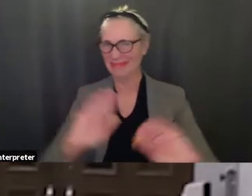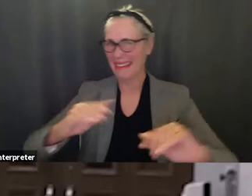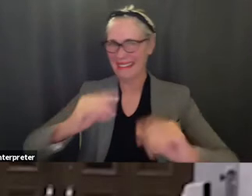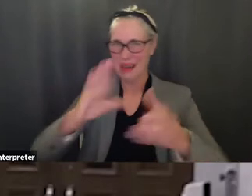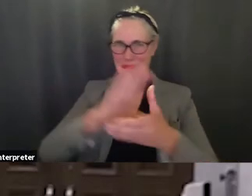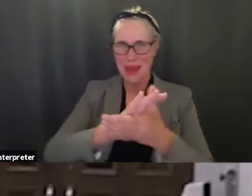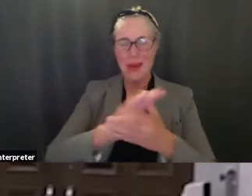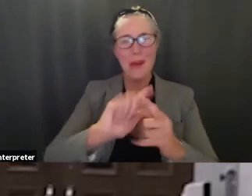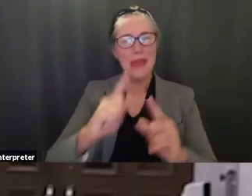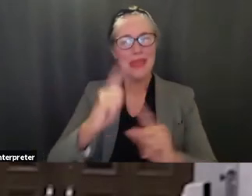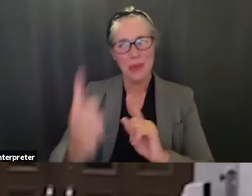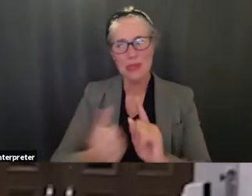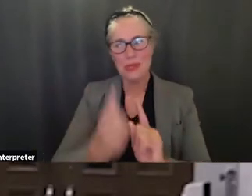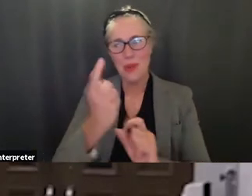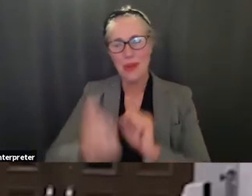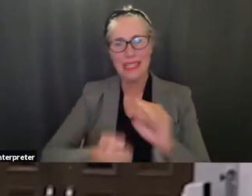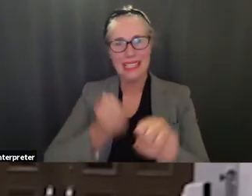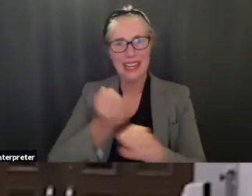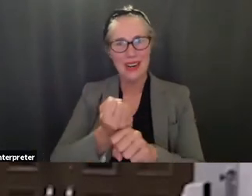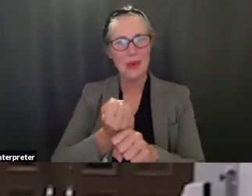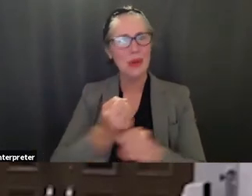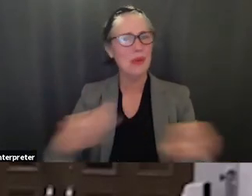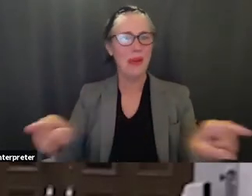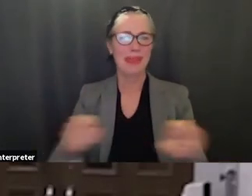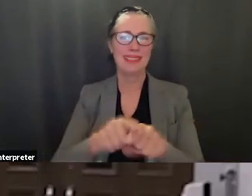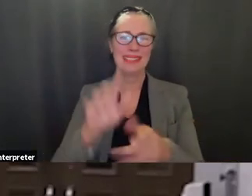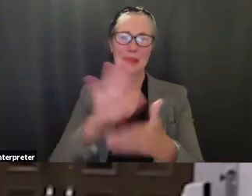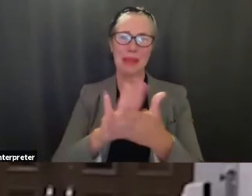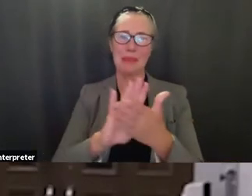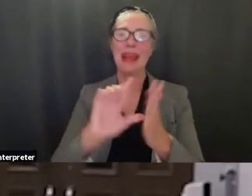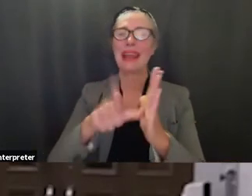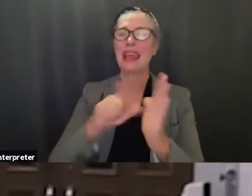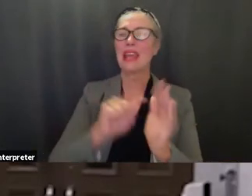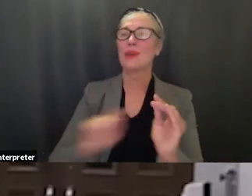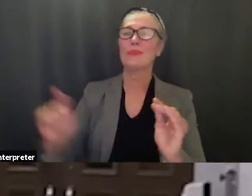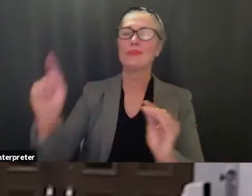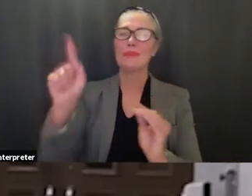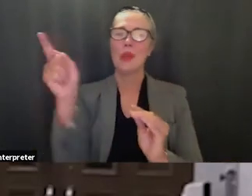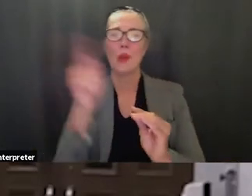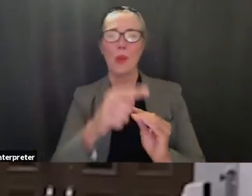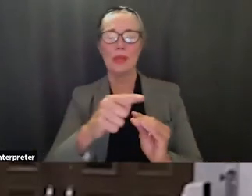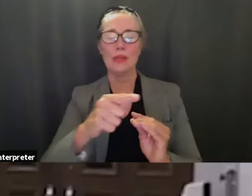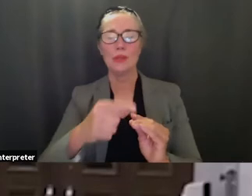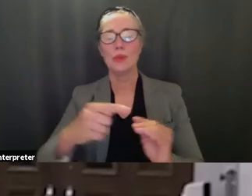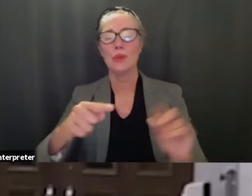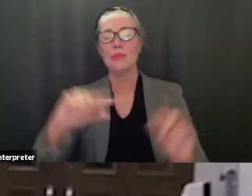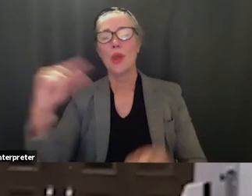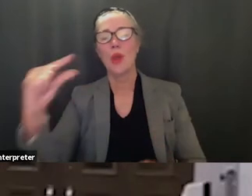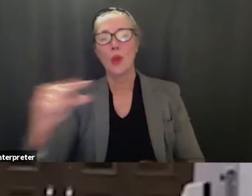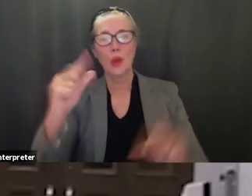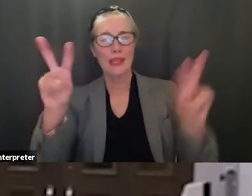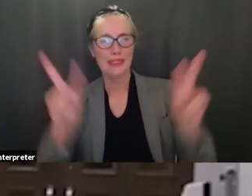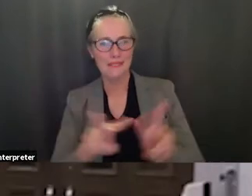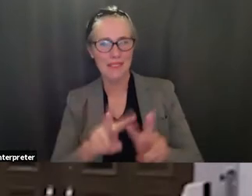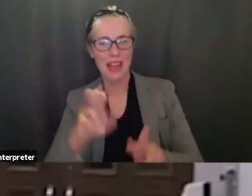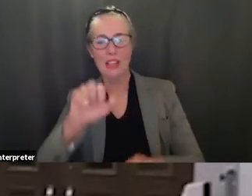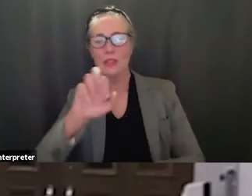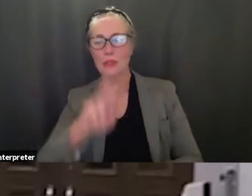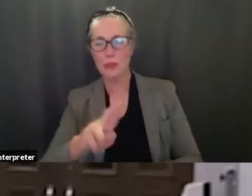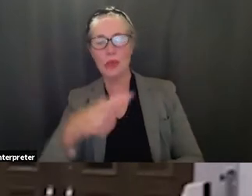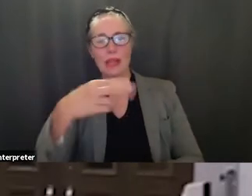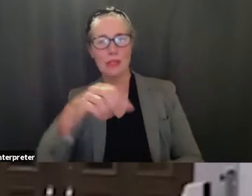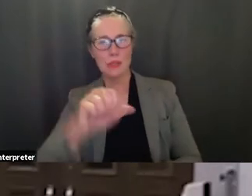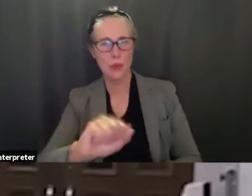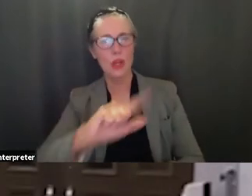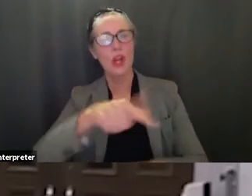that was the only year actually that we were on the same campus um he went to galita valley junior high and graduated from dos pueblos